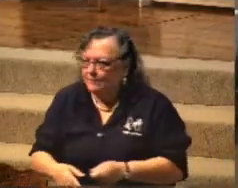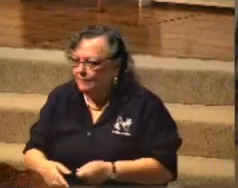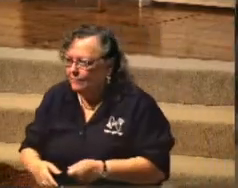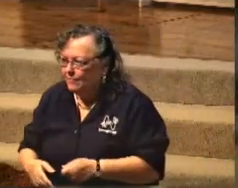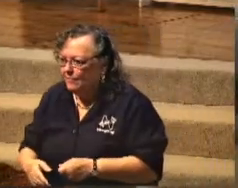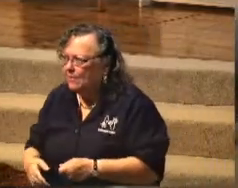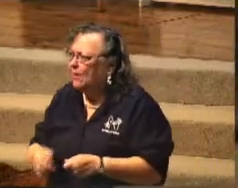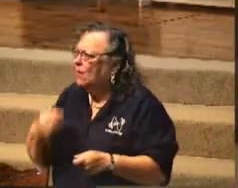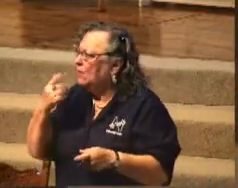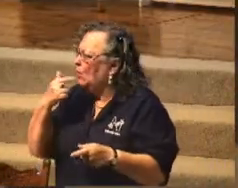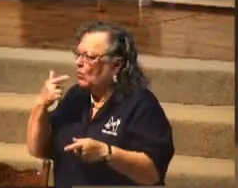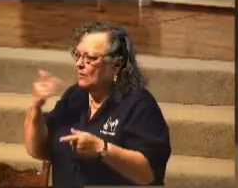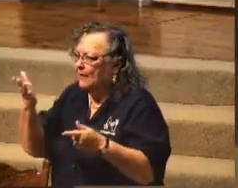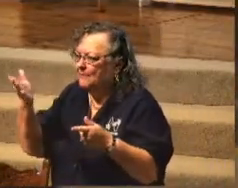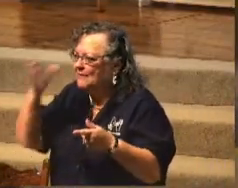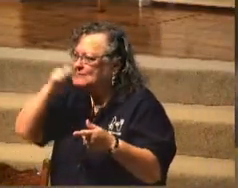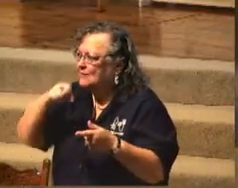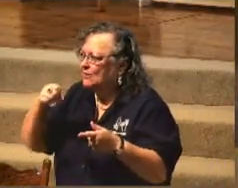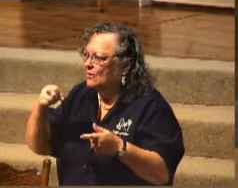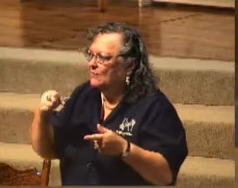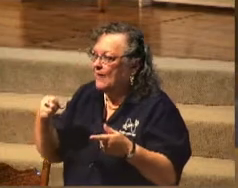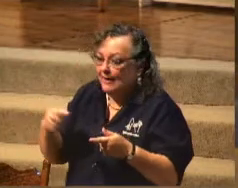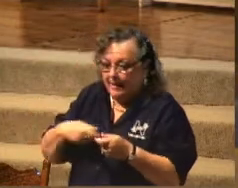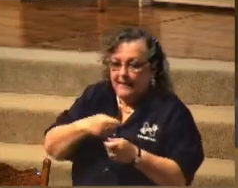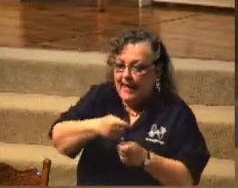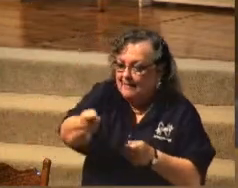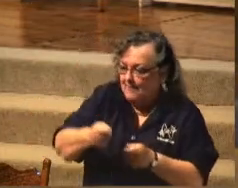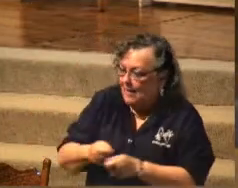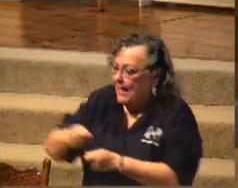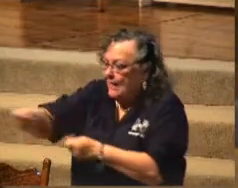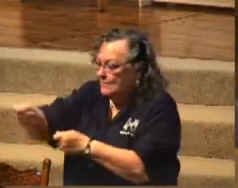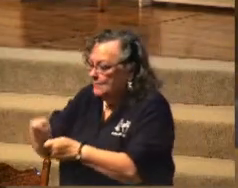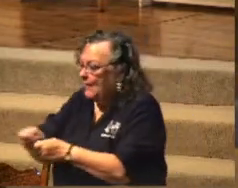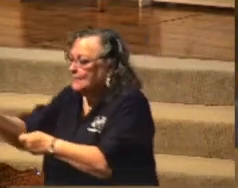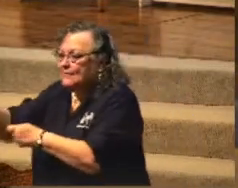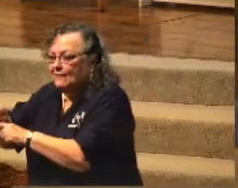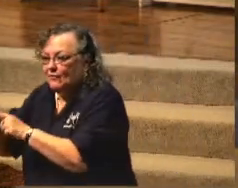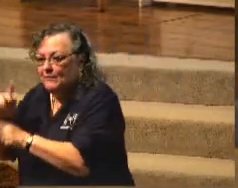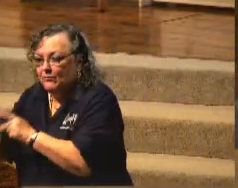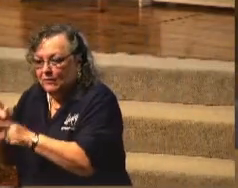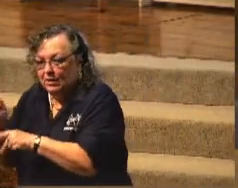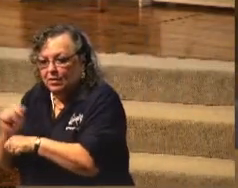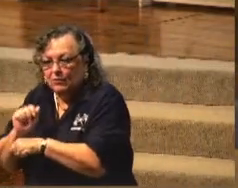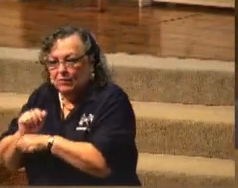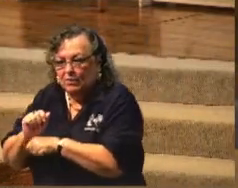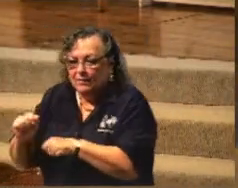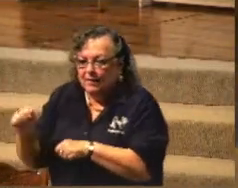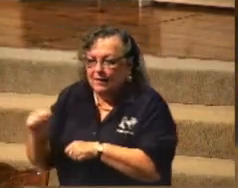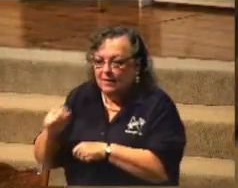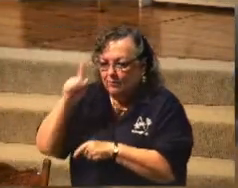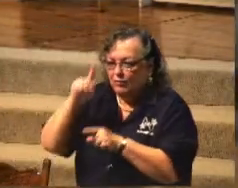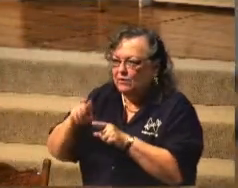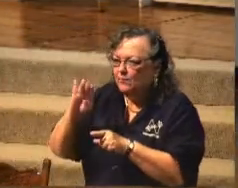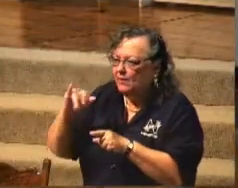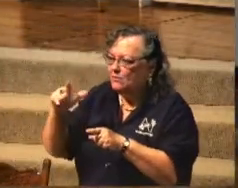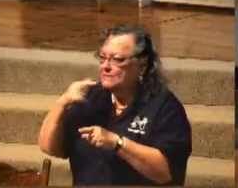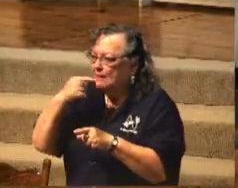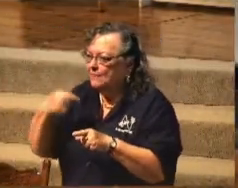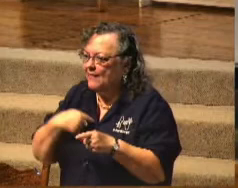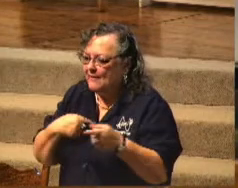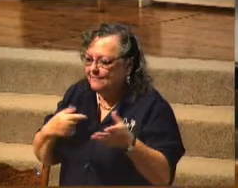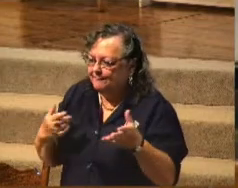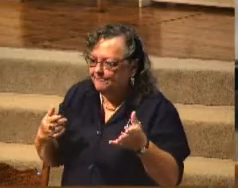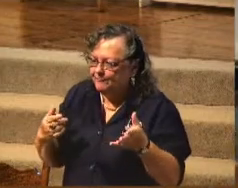Yeah, yeah. And just kept handing them out to folks, handing them out to folks. And Brother Bill was telling me how that this guy